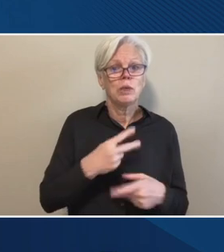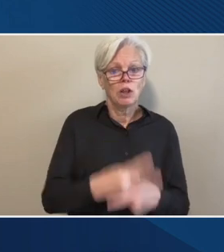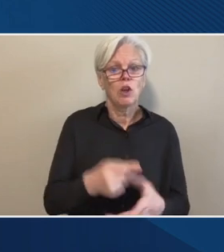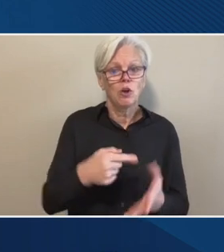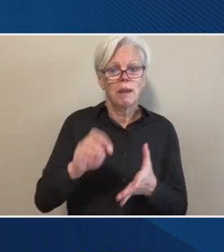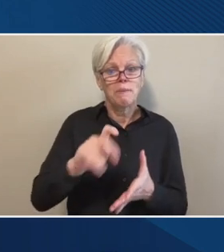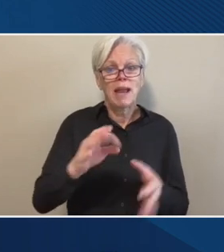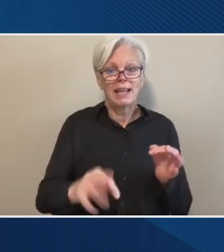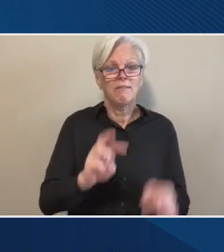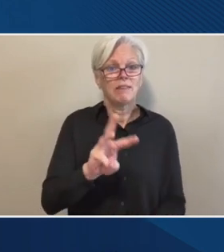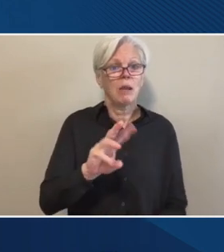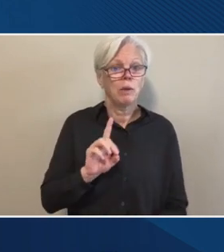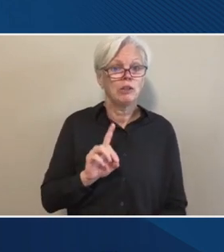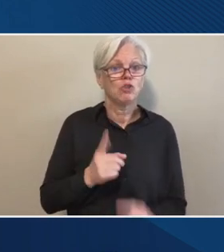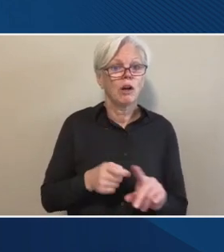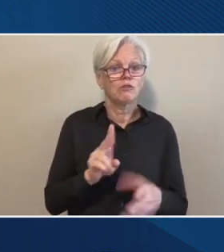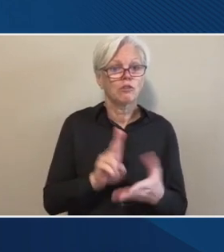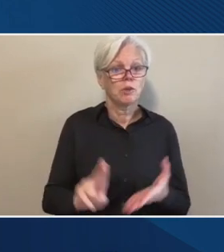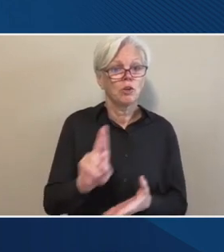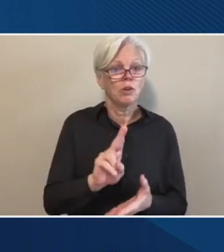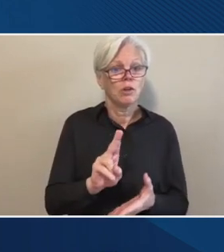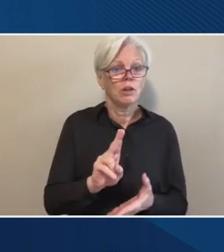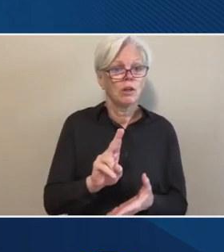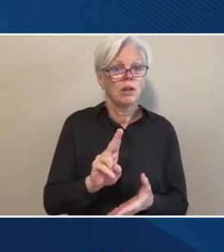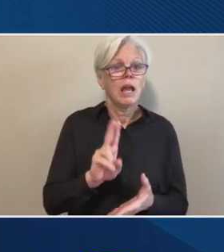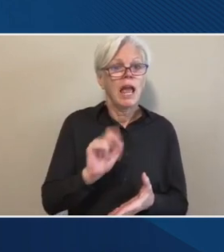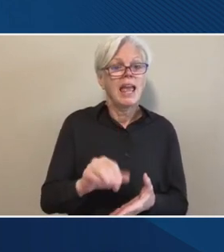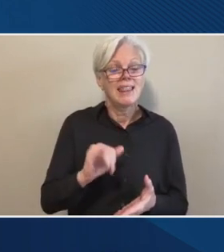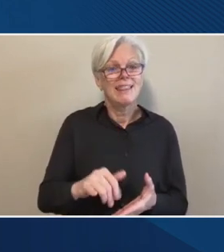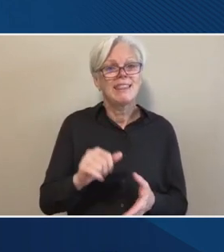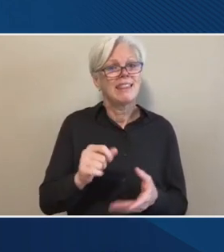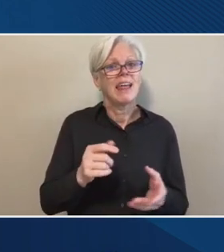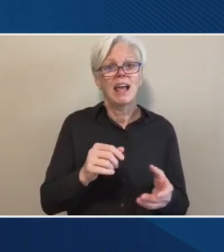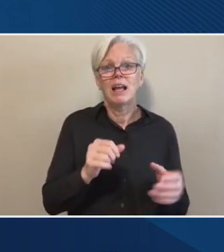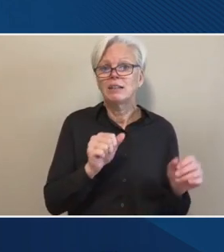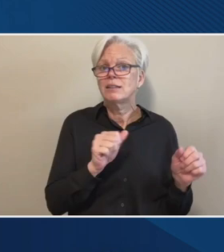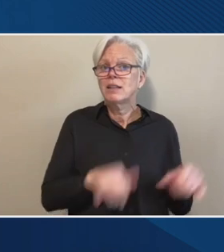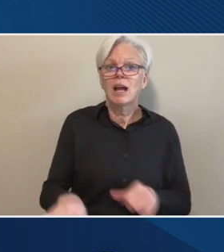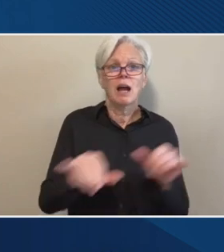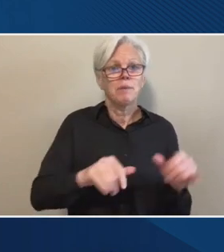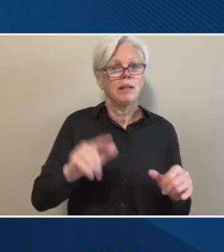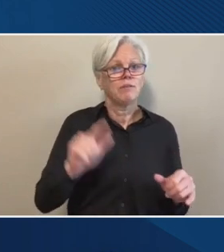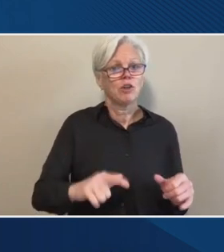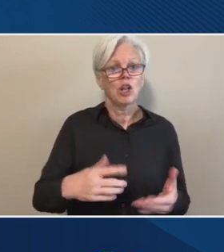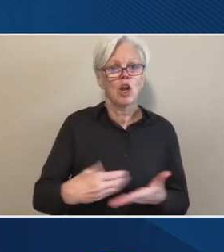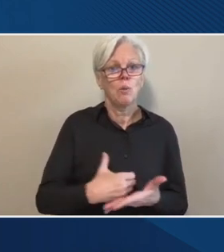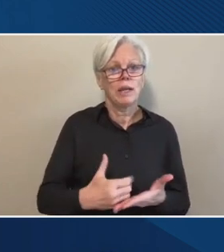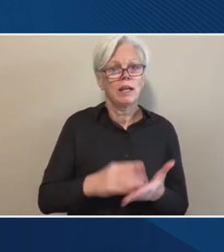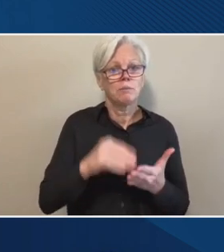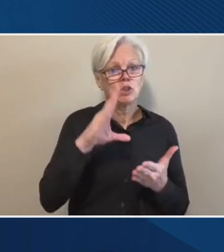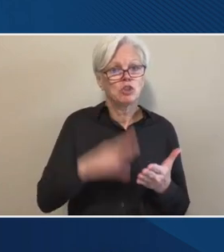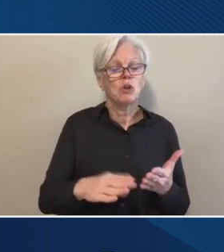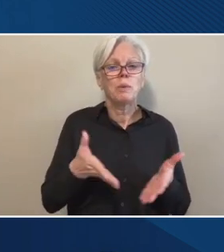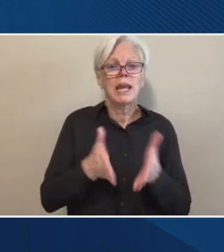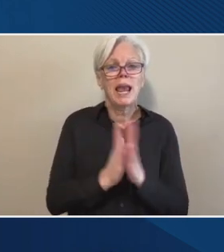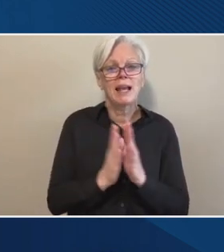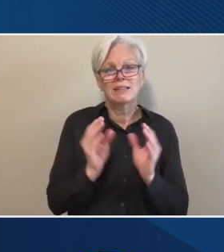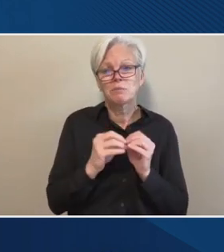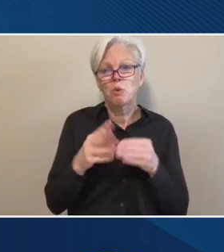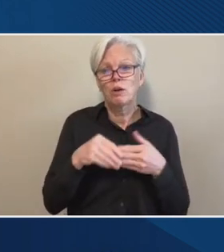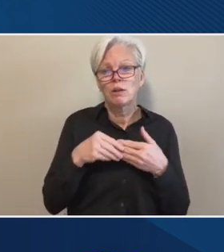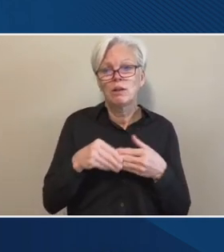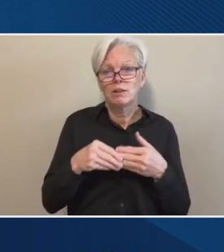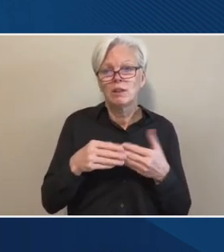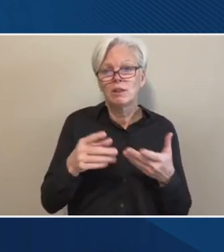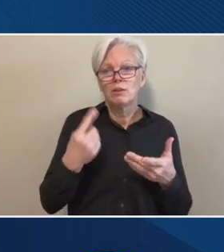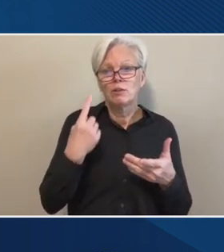And this is particularly press prescient for low income students. And we would ask that maybe greater leniency be exercised for defaulted